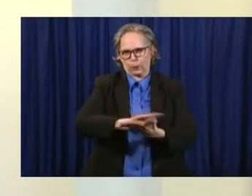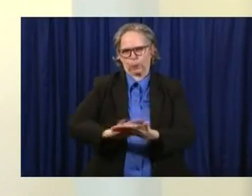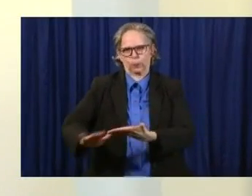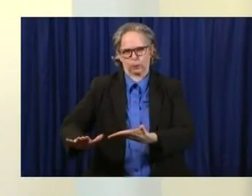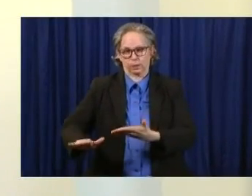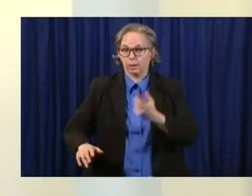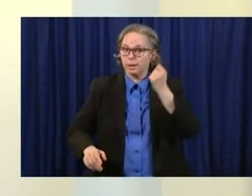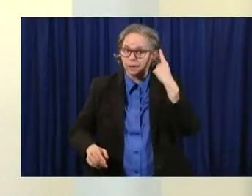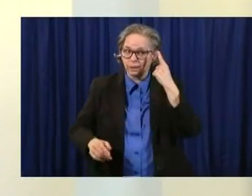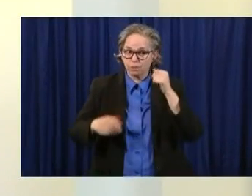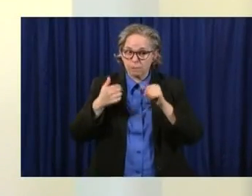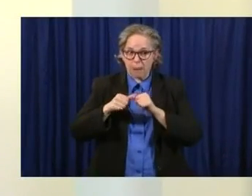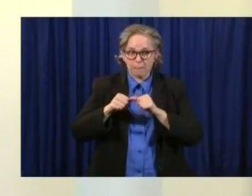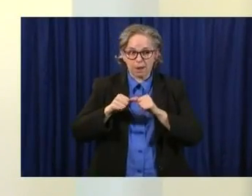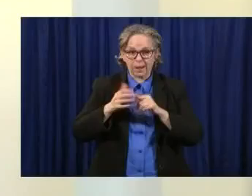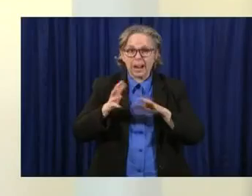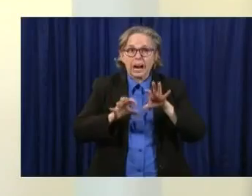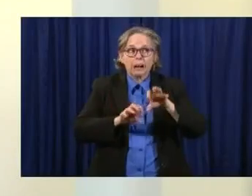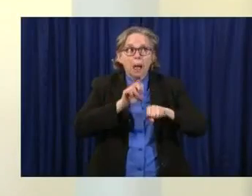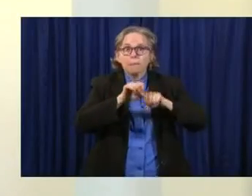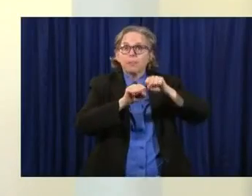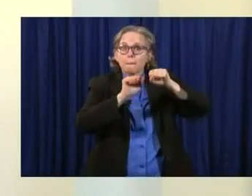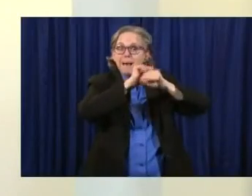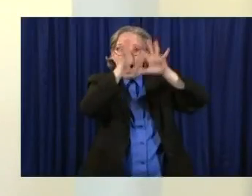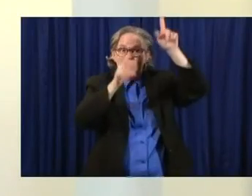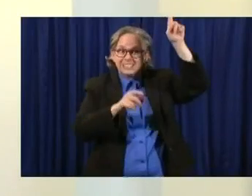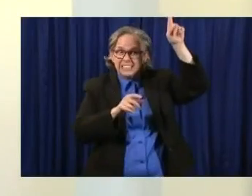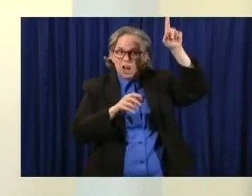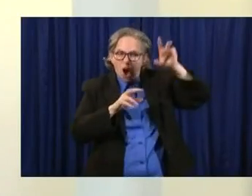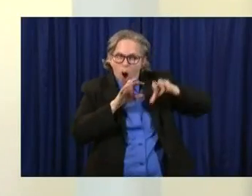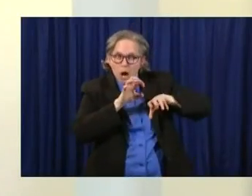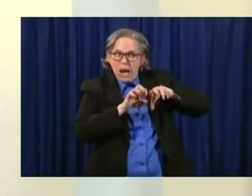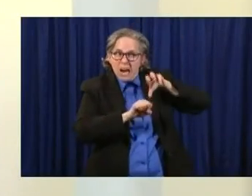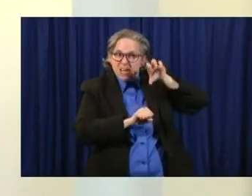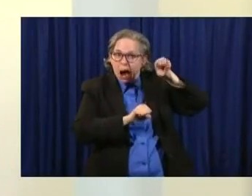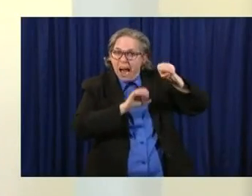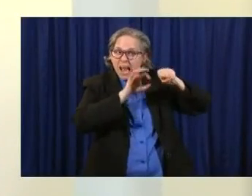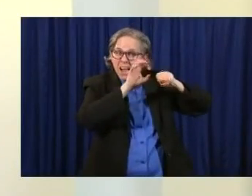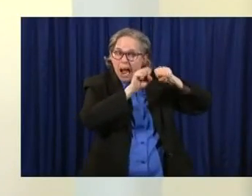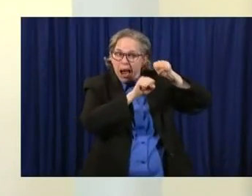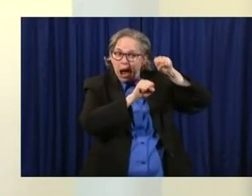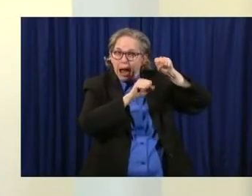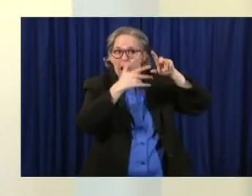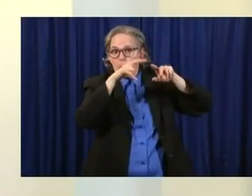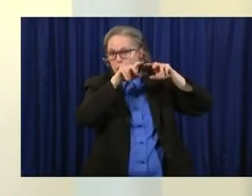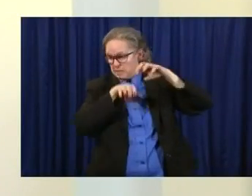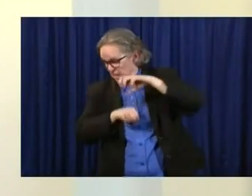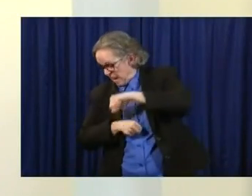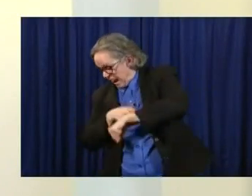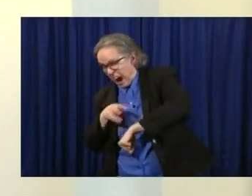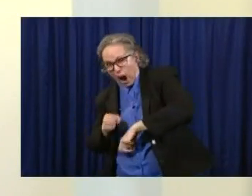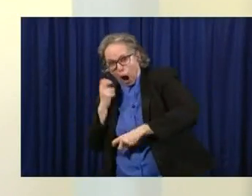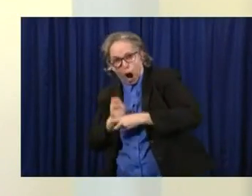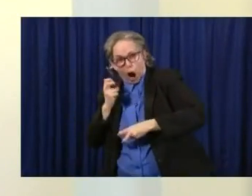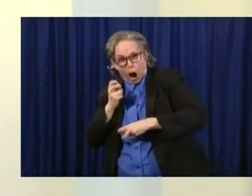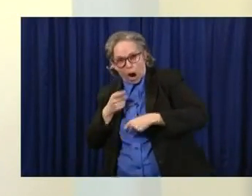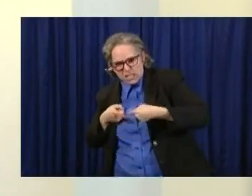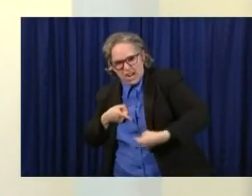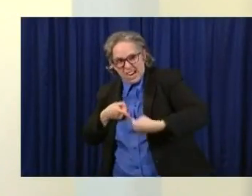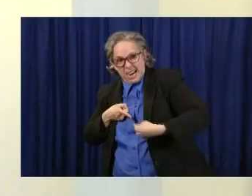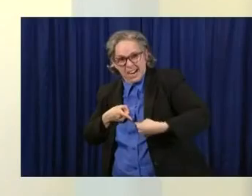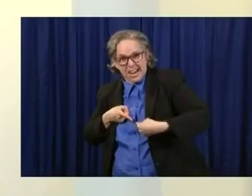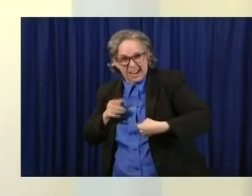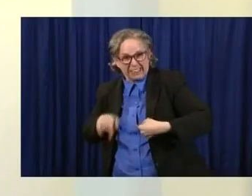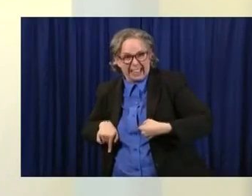And this is a journey we're all taking together. And I am asking you, every one of you, to learn what you can about this virus and do